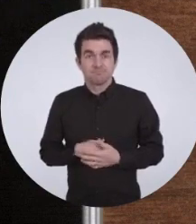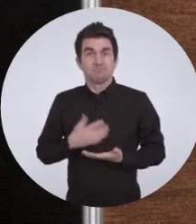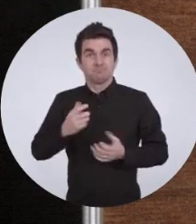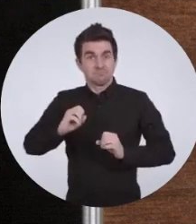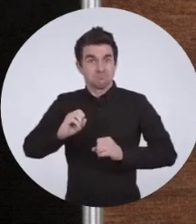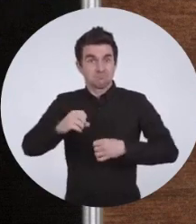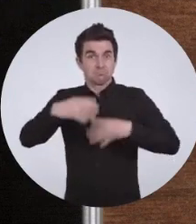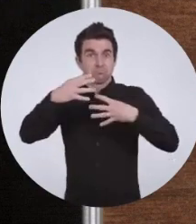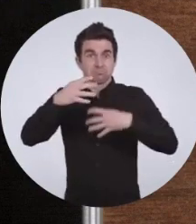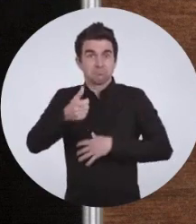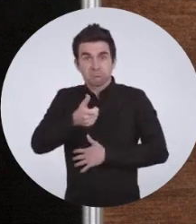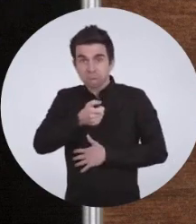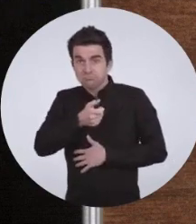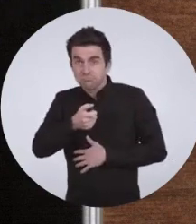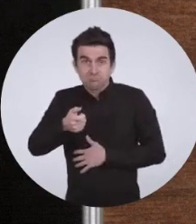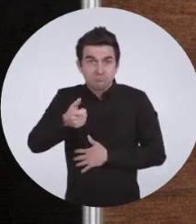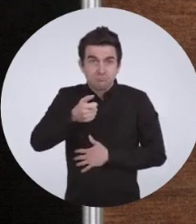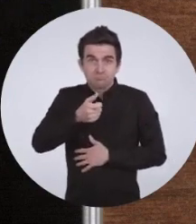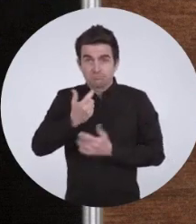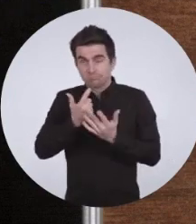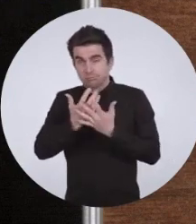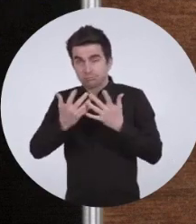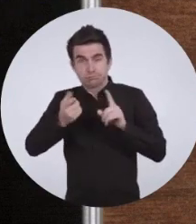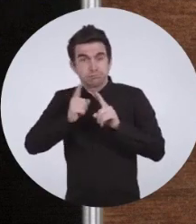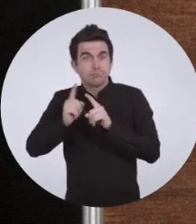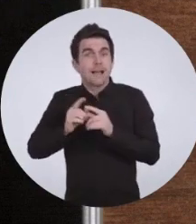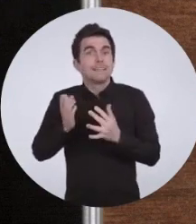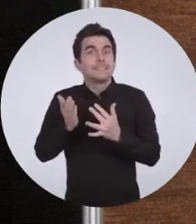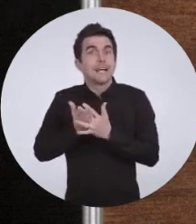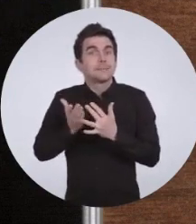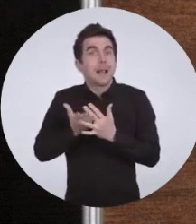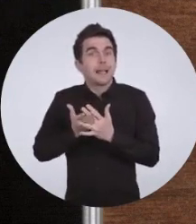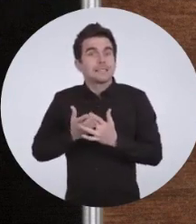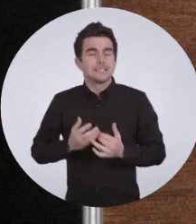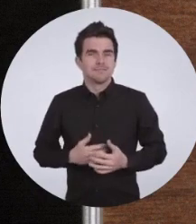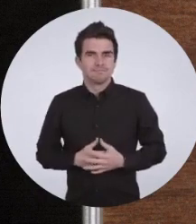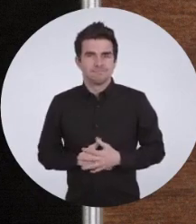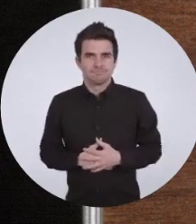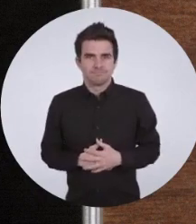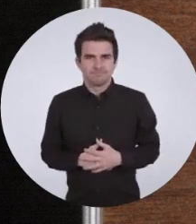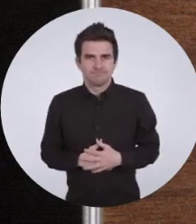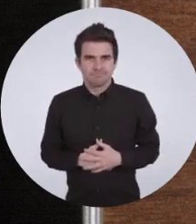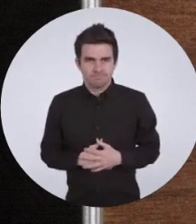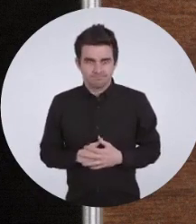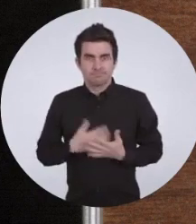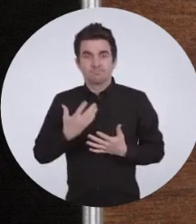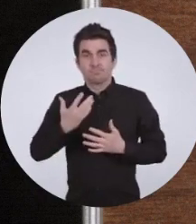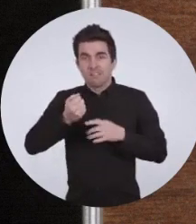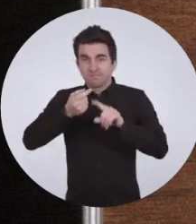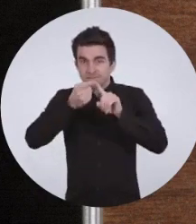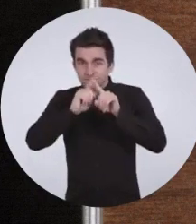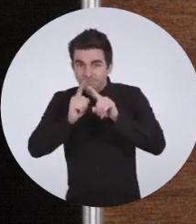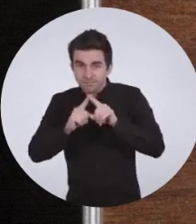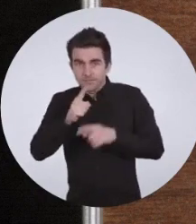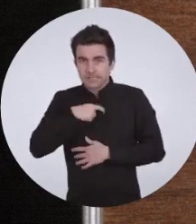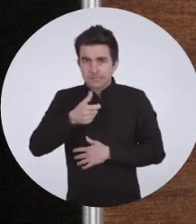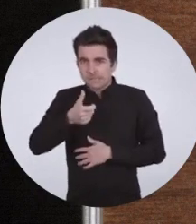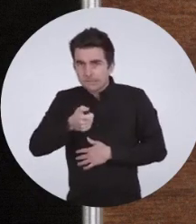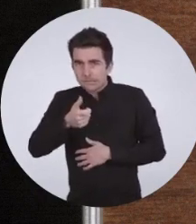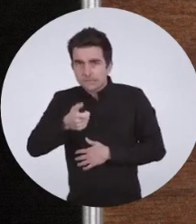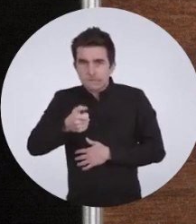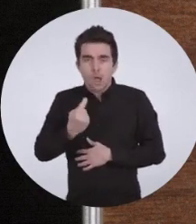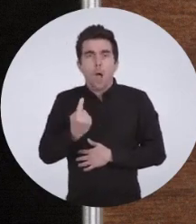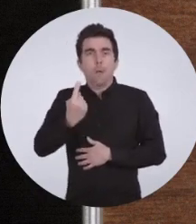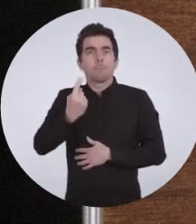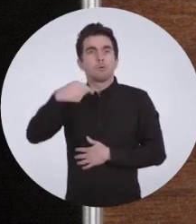The Accessibility Shortcuts menu will appear on screen with most of the accessibility features. To find each feature you need,